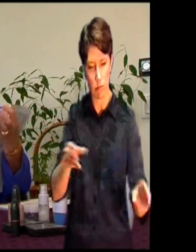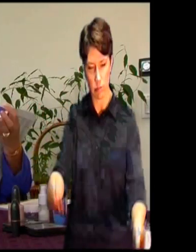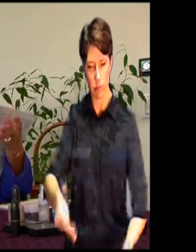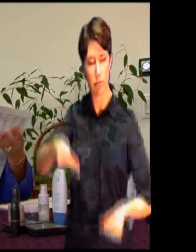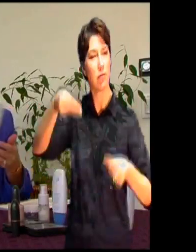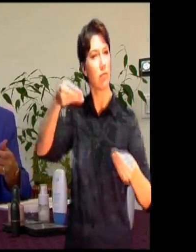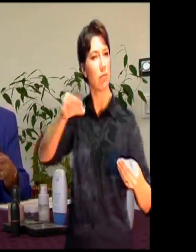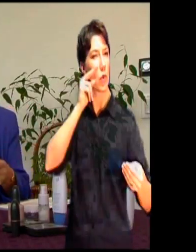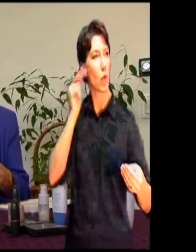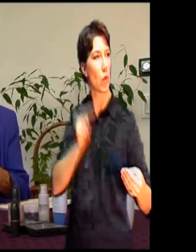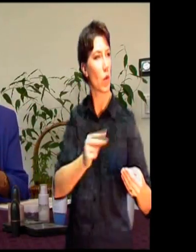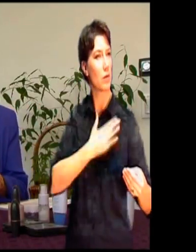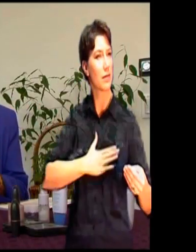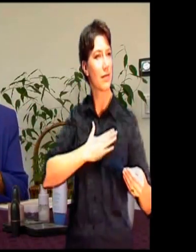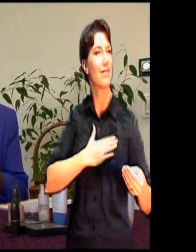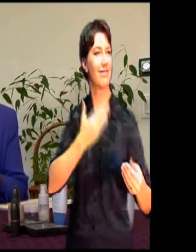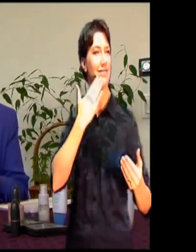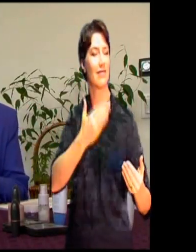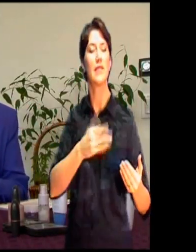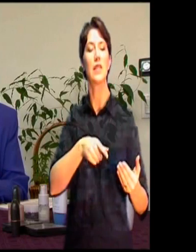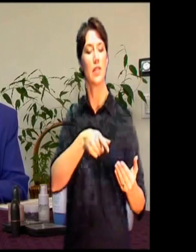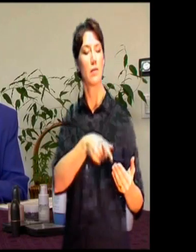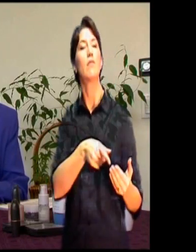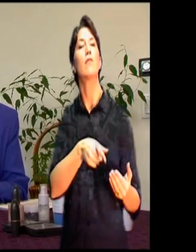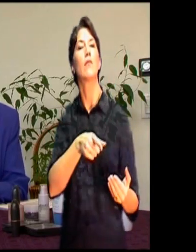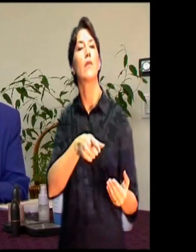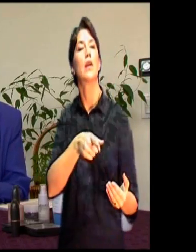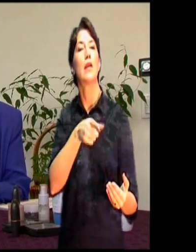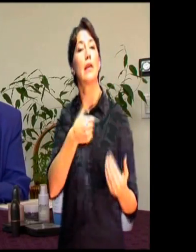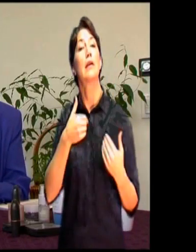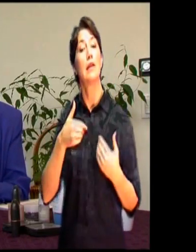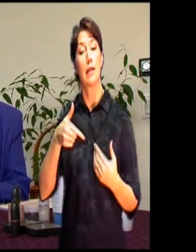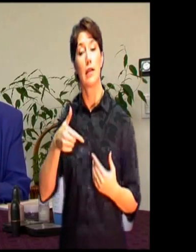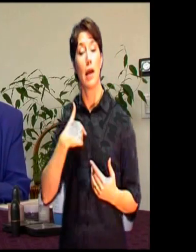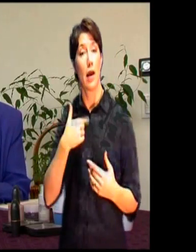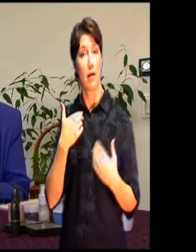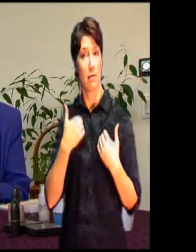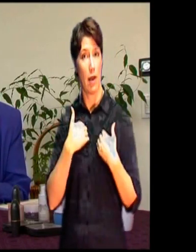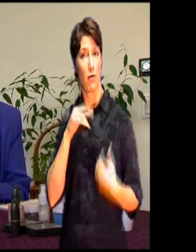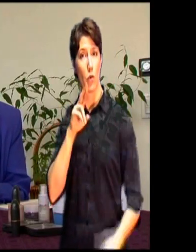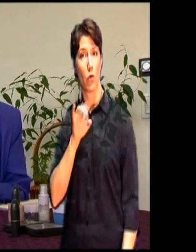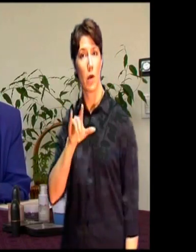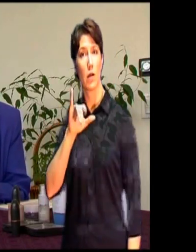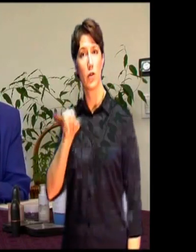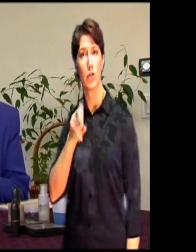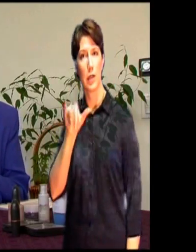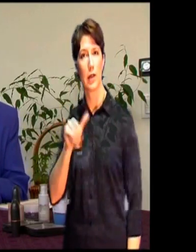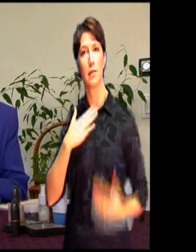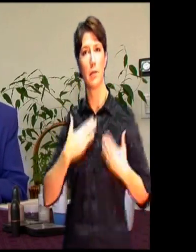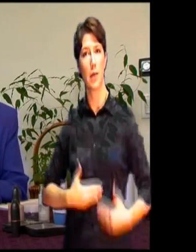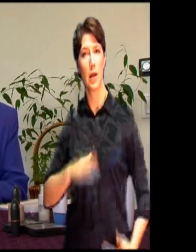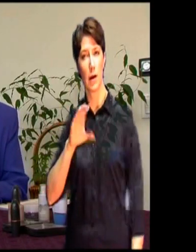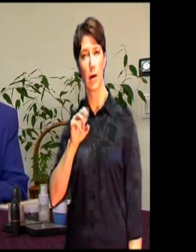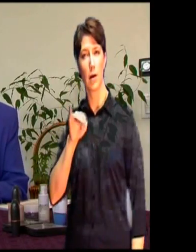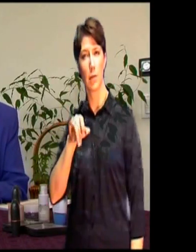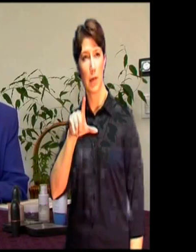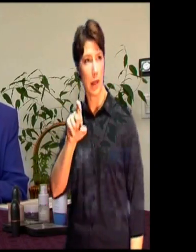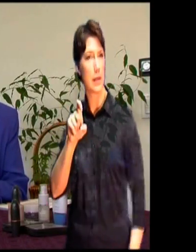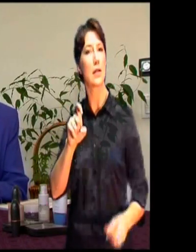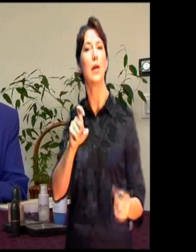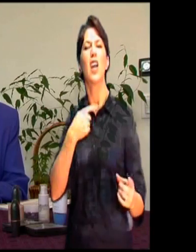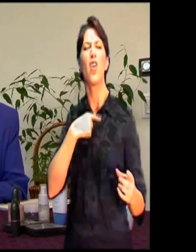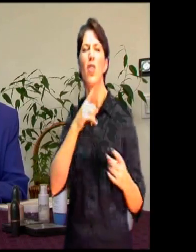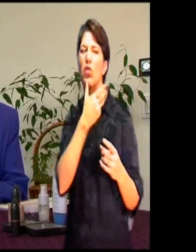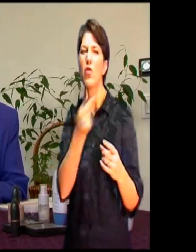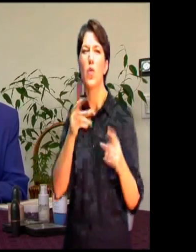here. This has your Royal Jelly Body Complex. And I've given some of you cards that has products listed on them.